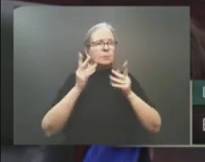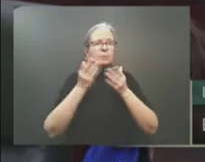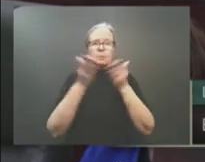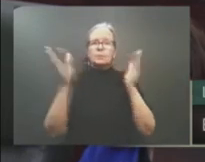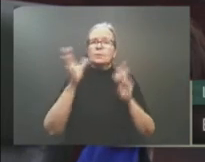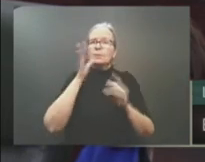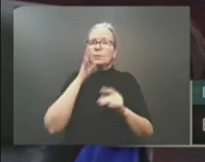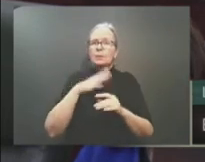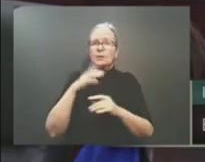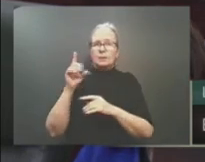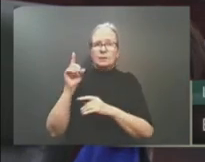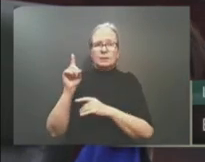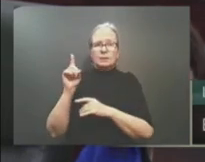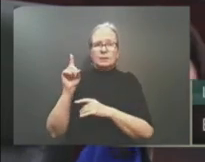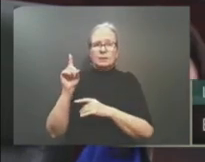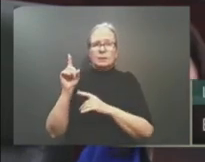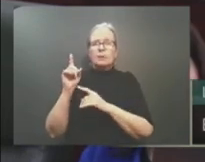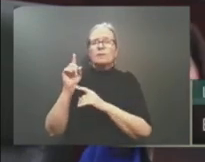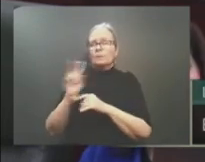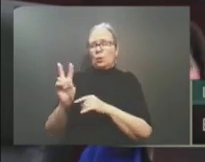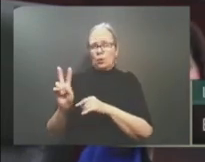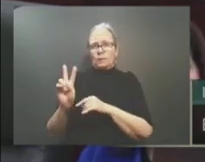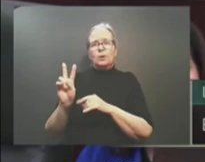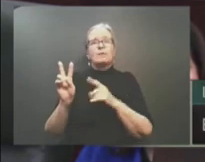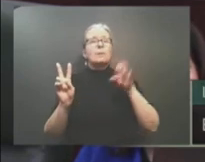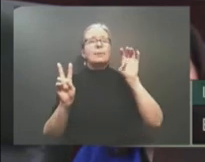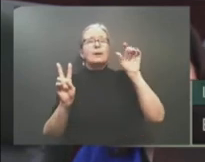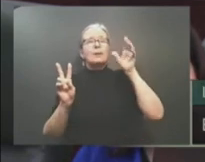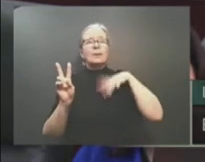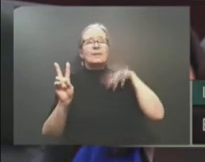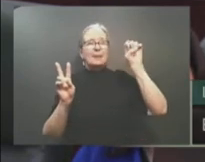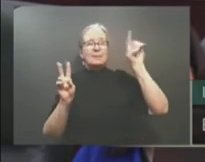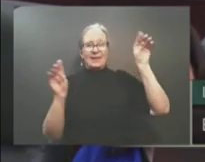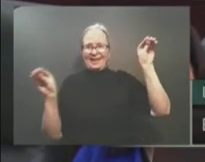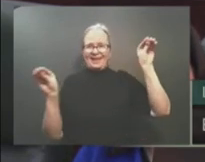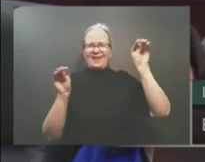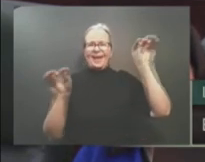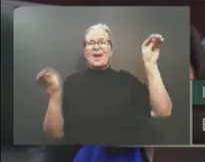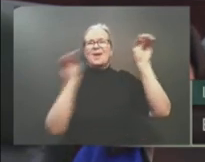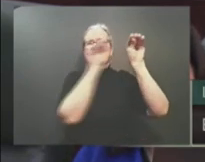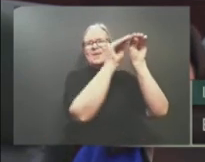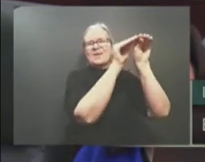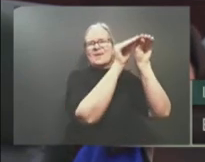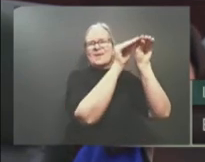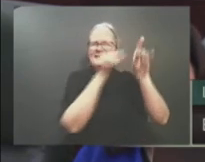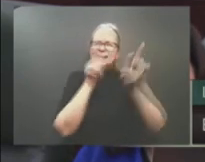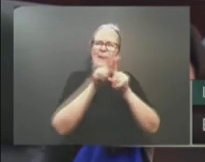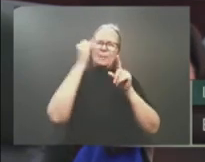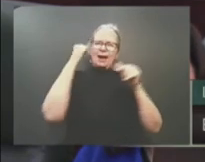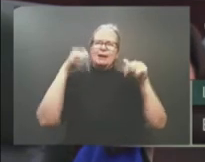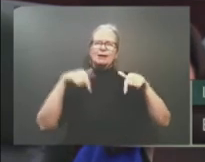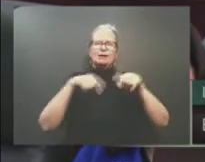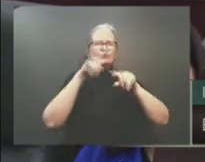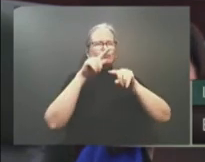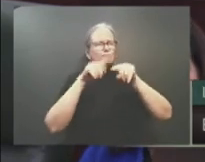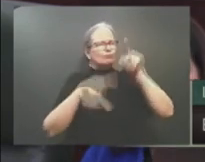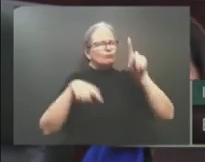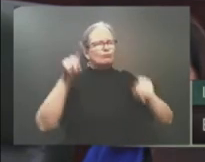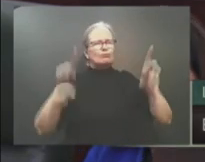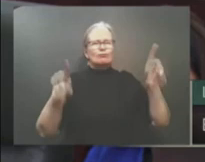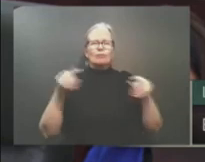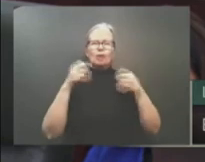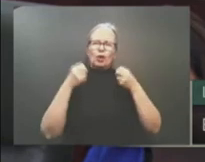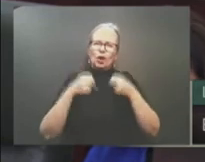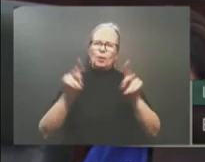land their home. Mr. Speaker, the same opportunities for all Albertans. We've faced some real challenges these